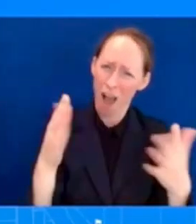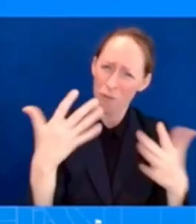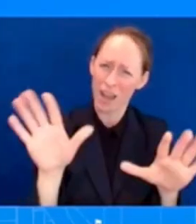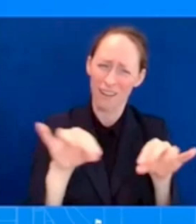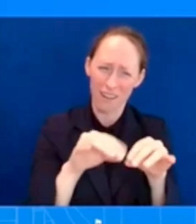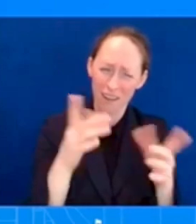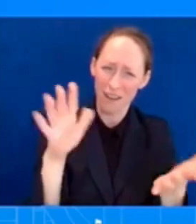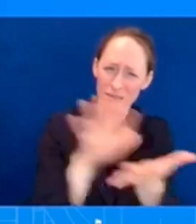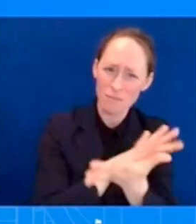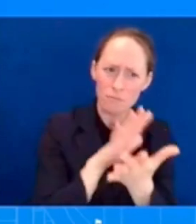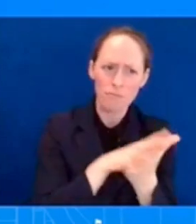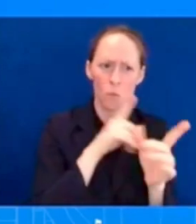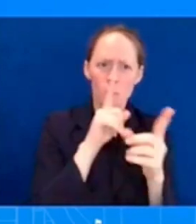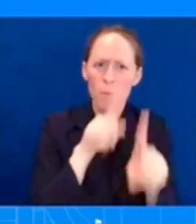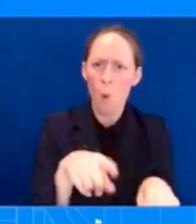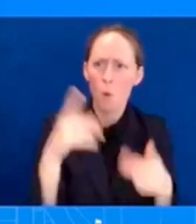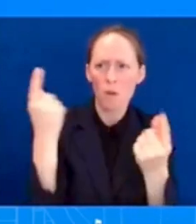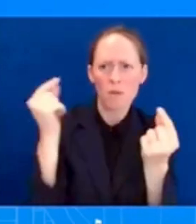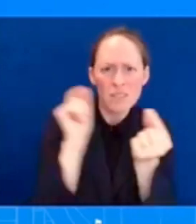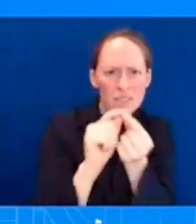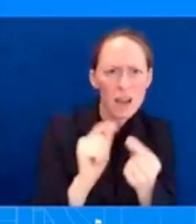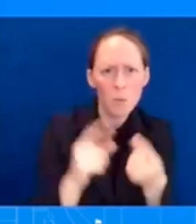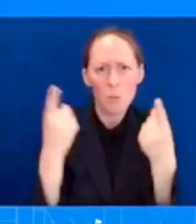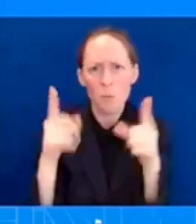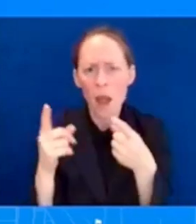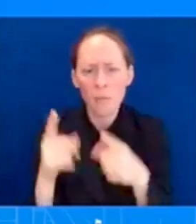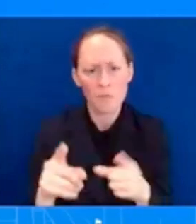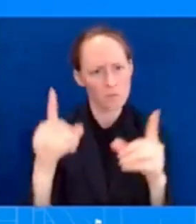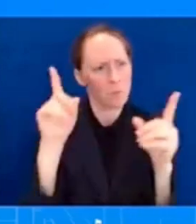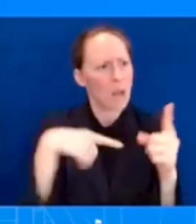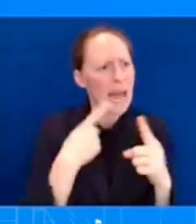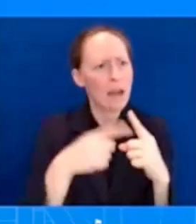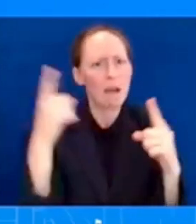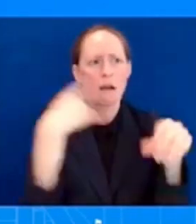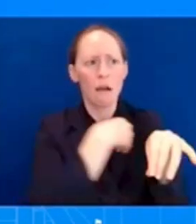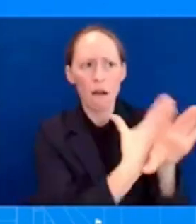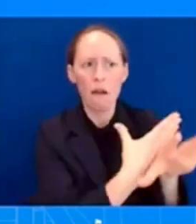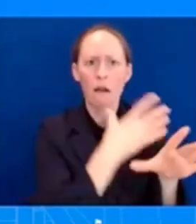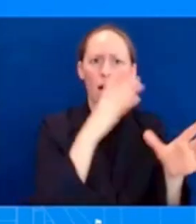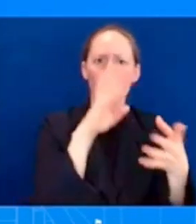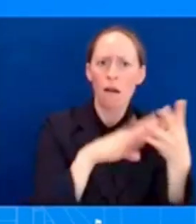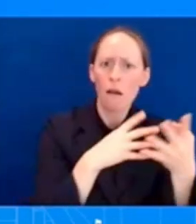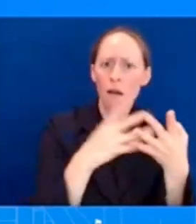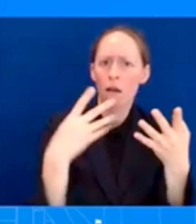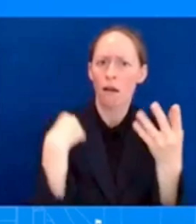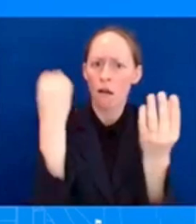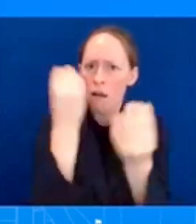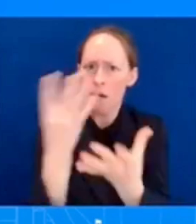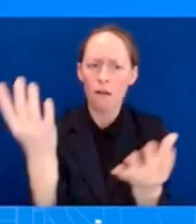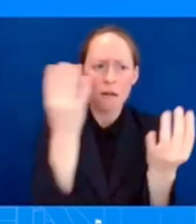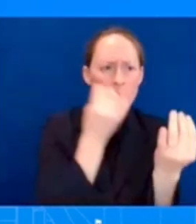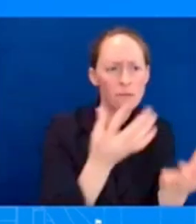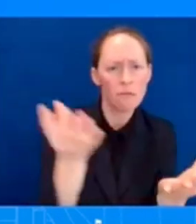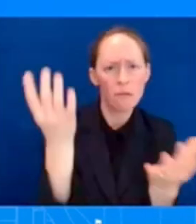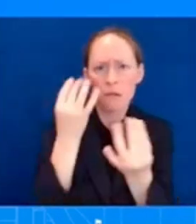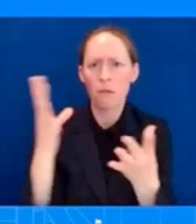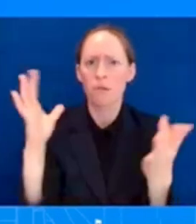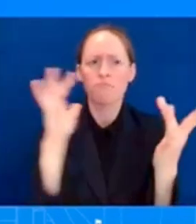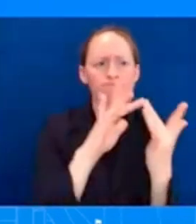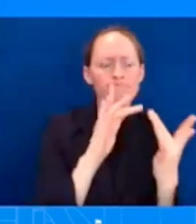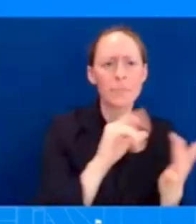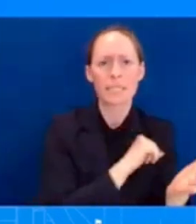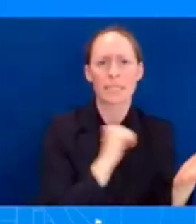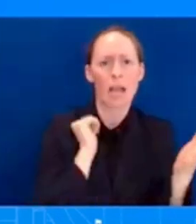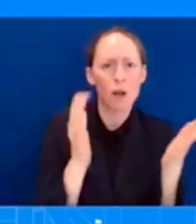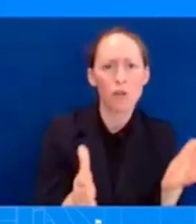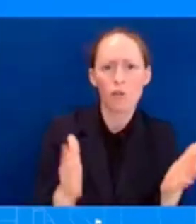the President, you heard from me about talking to the Senator, you heard directly from the Administrator, you know, and you've heard from the Governor